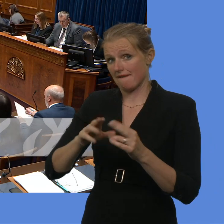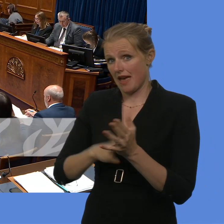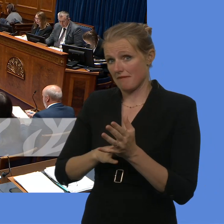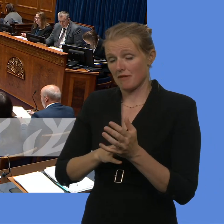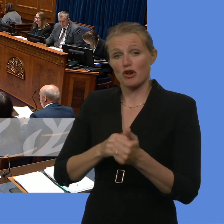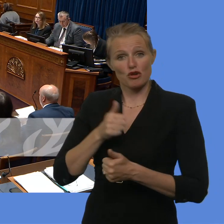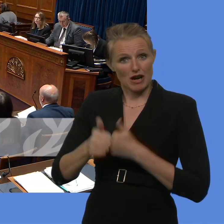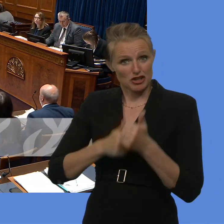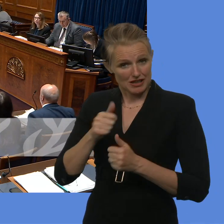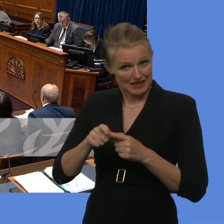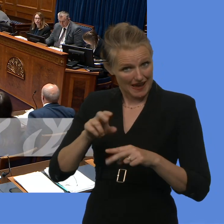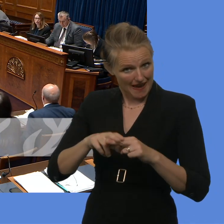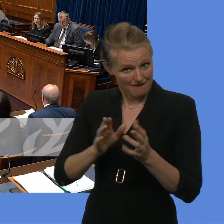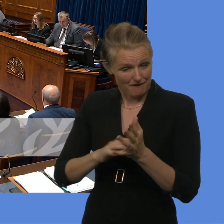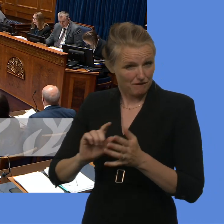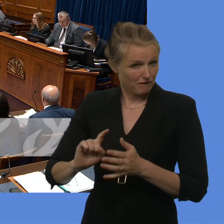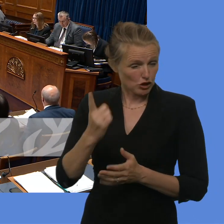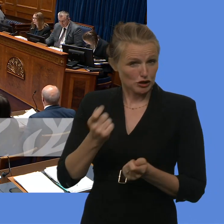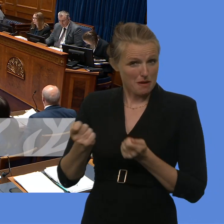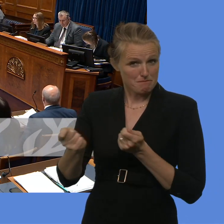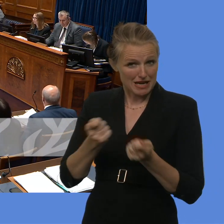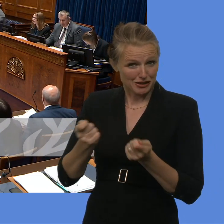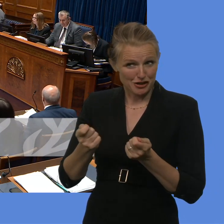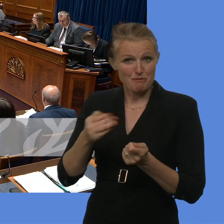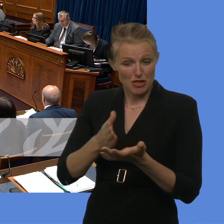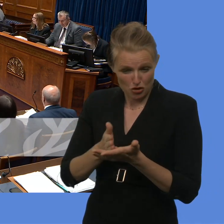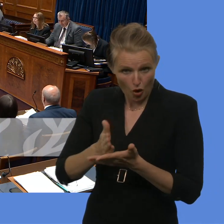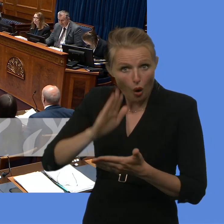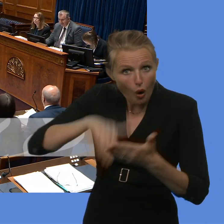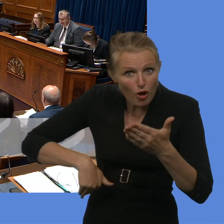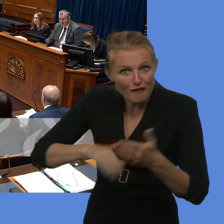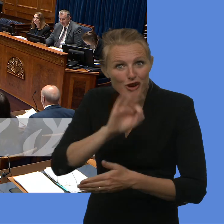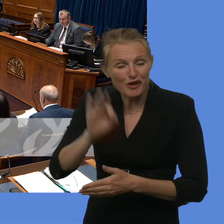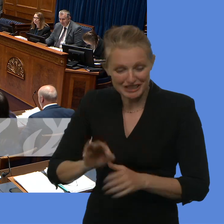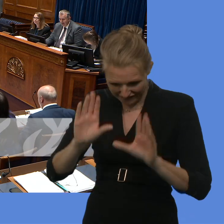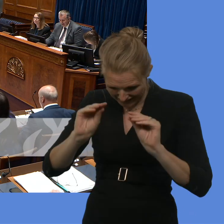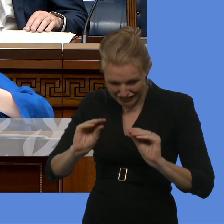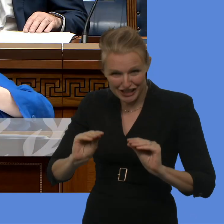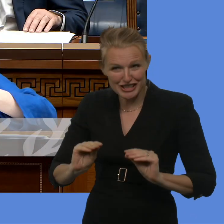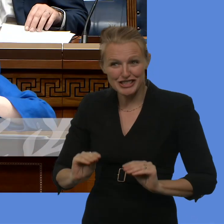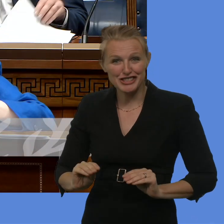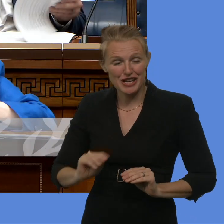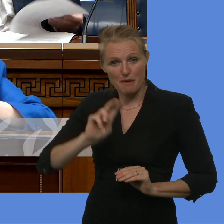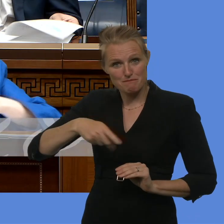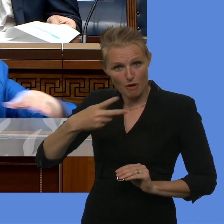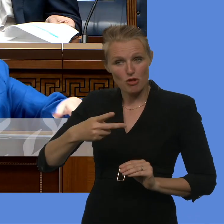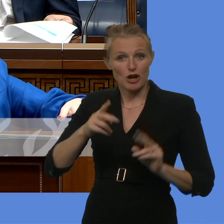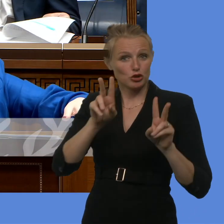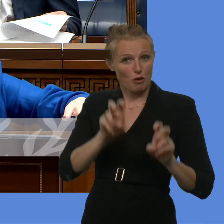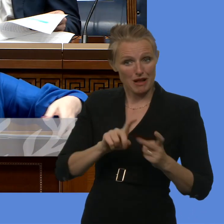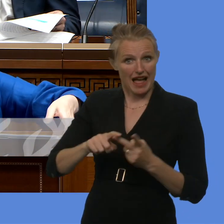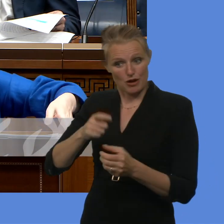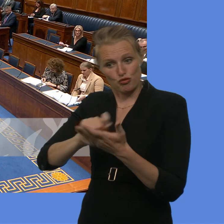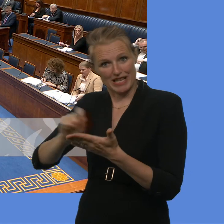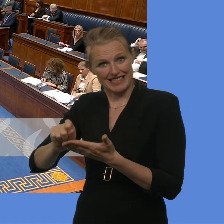Congratulations, Deputy First Minister, the first Minister to have got through all of your questions, both topical and